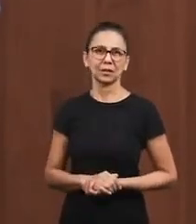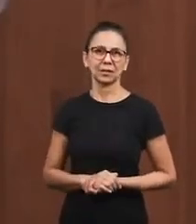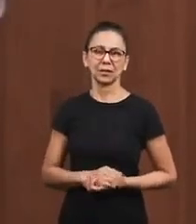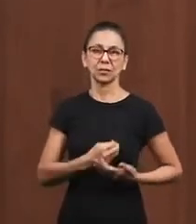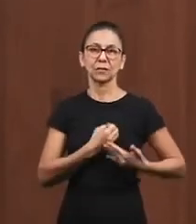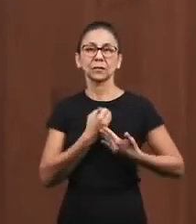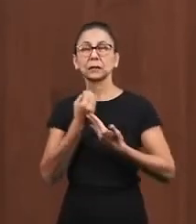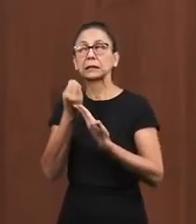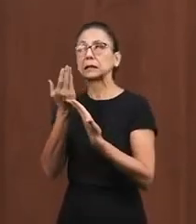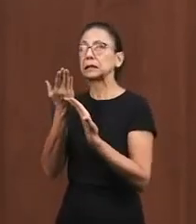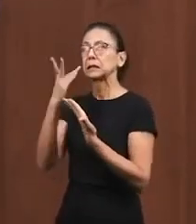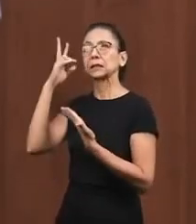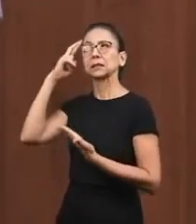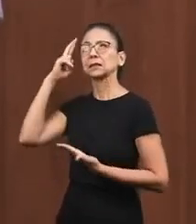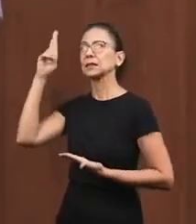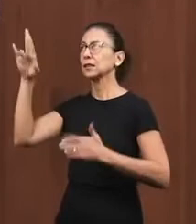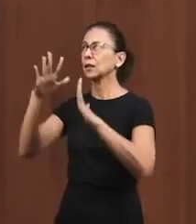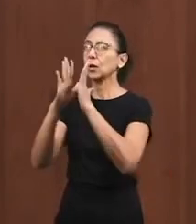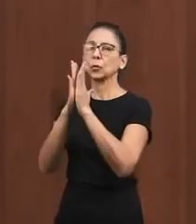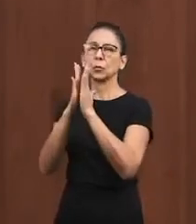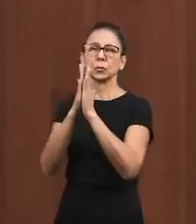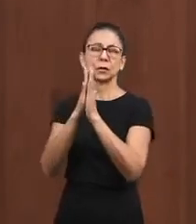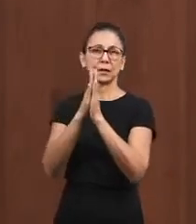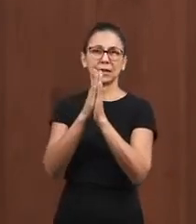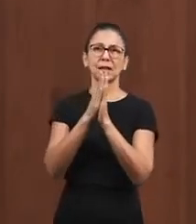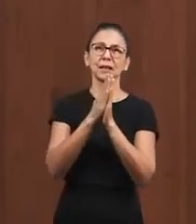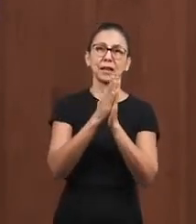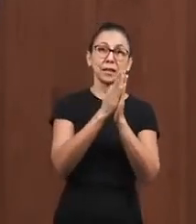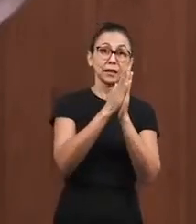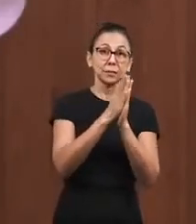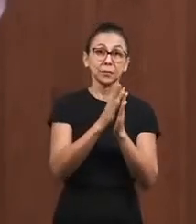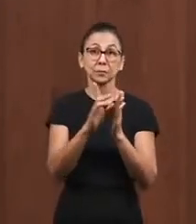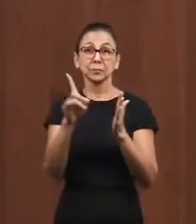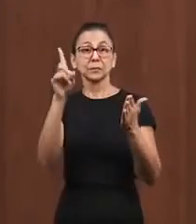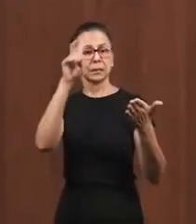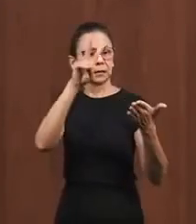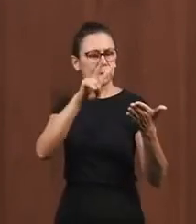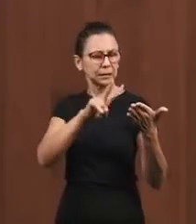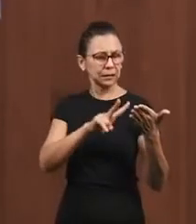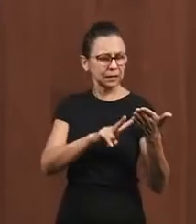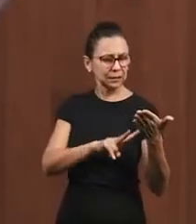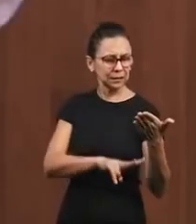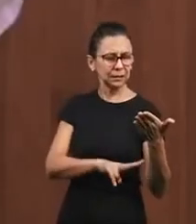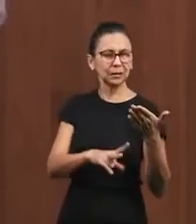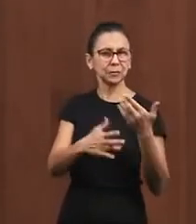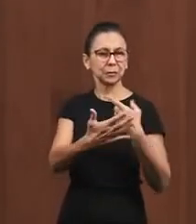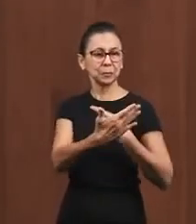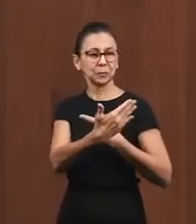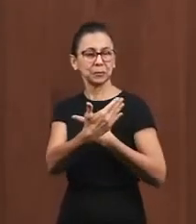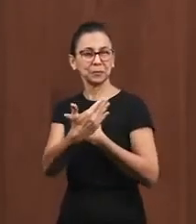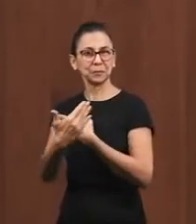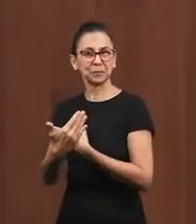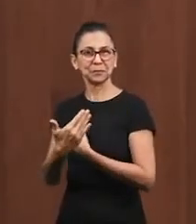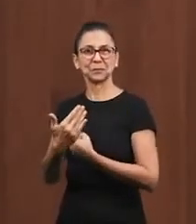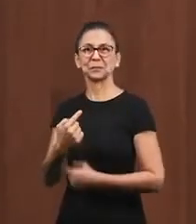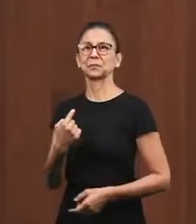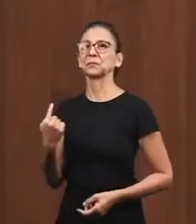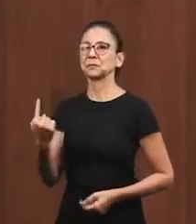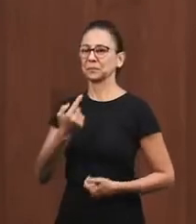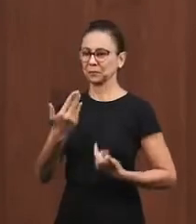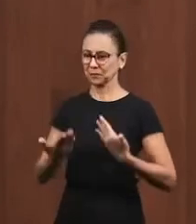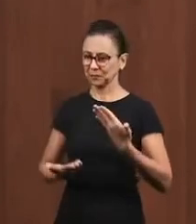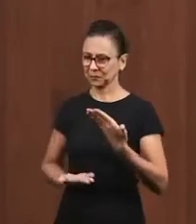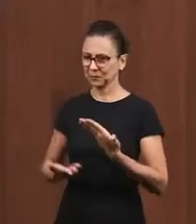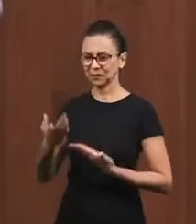persevere do not give up put your life before God pray use the word of God